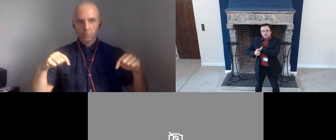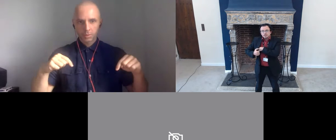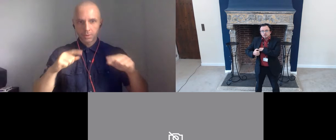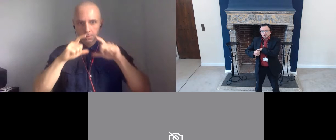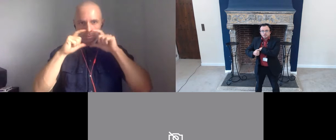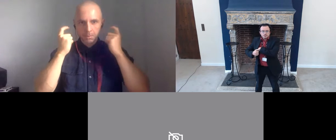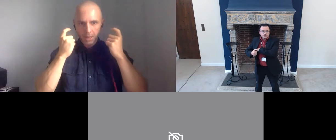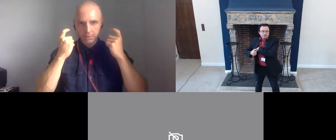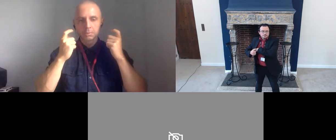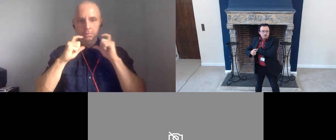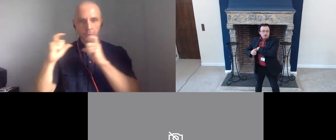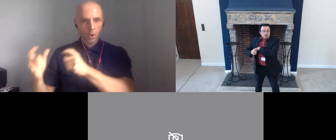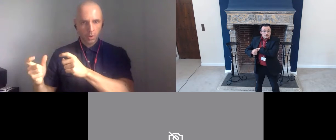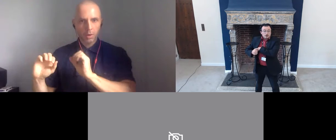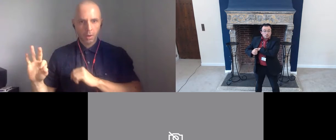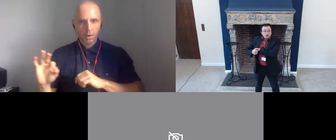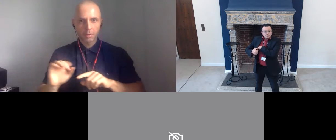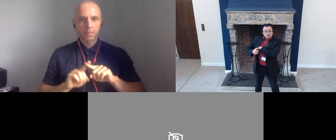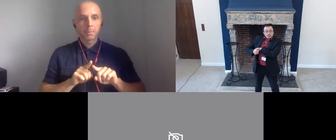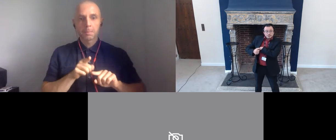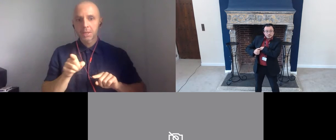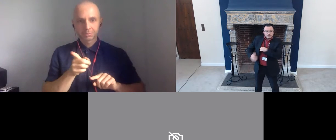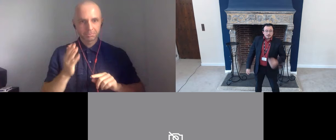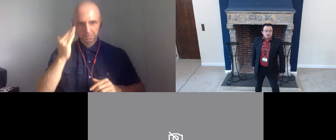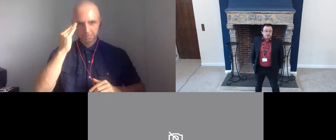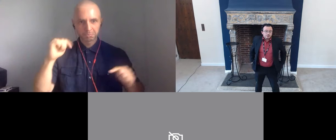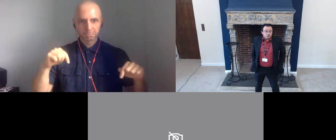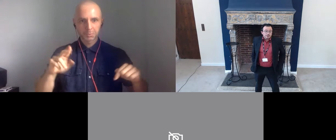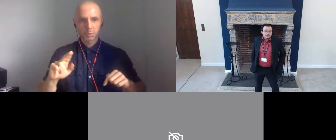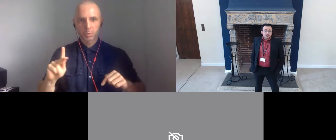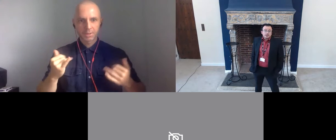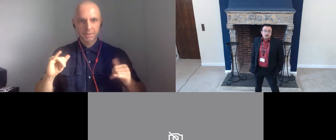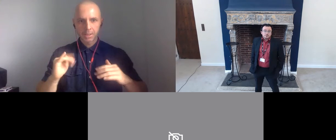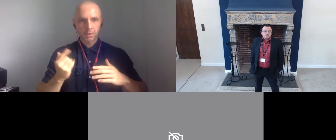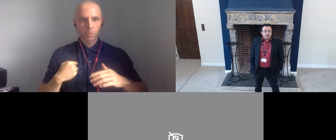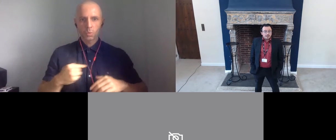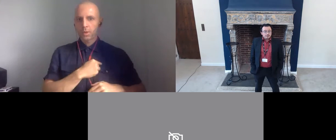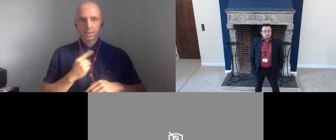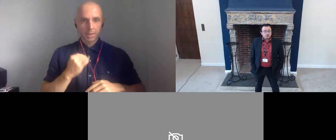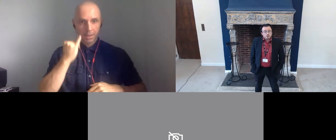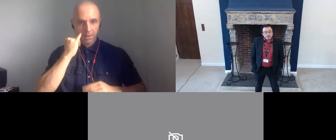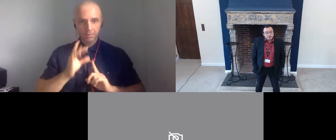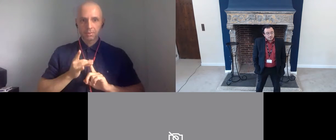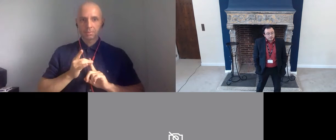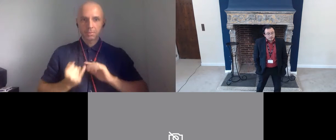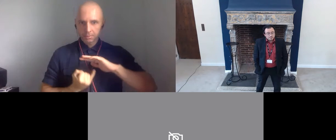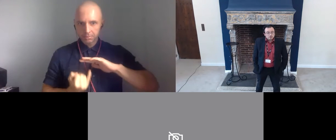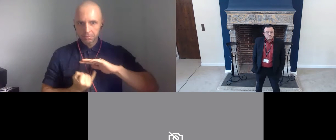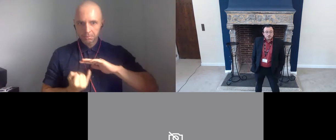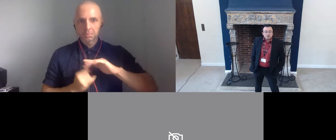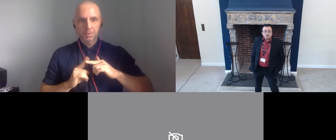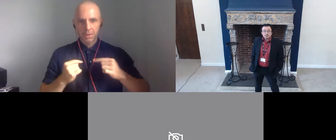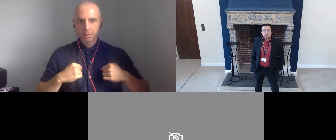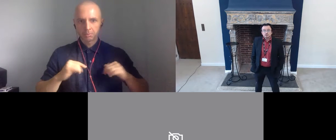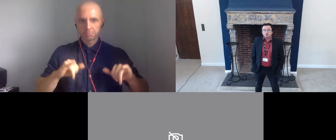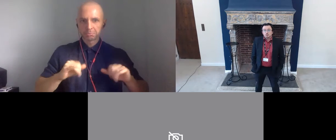quarantine and social distance. Welcome to the BISC and thanks for joining us today. I've been asked by the Queen's events team to